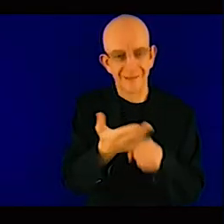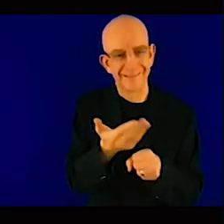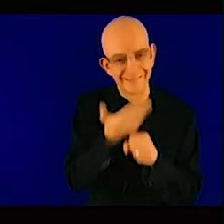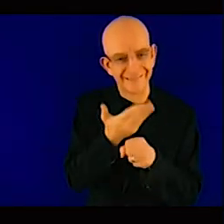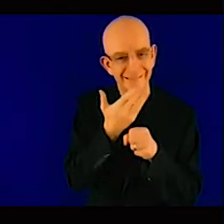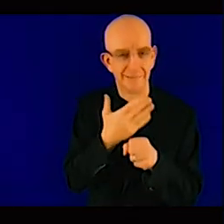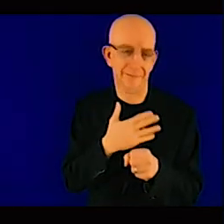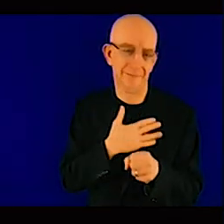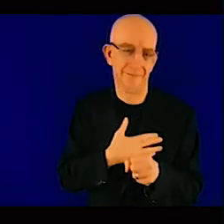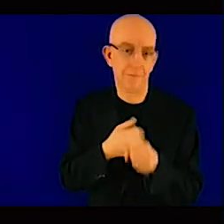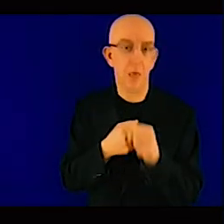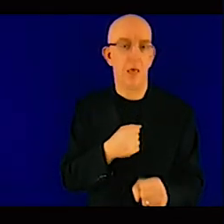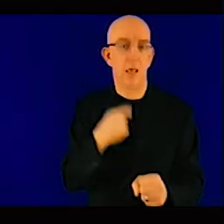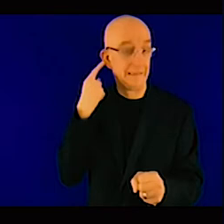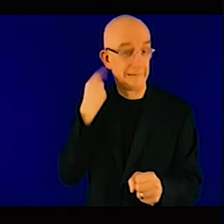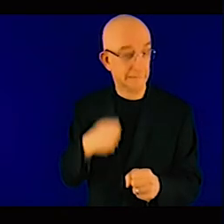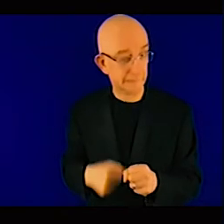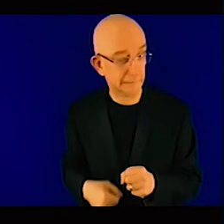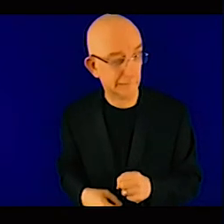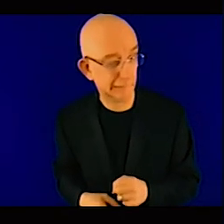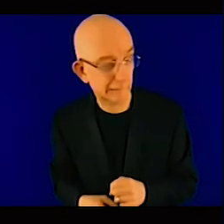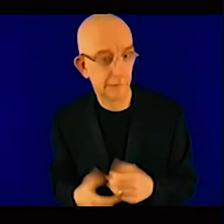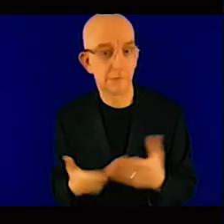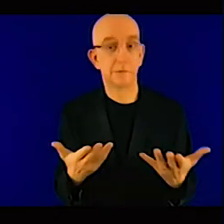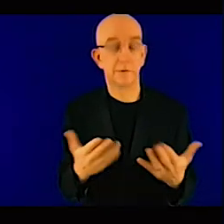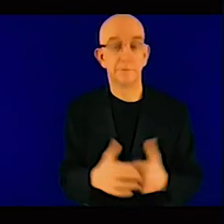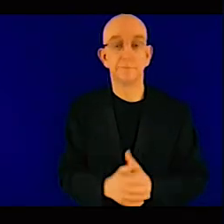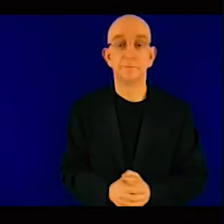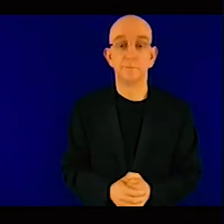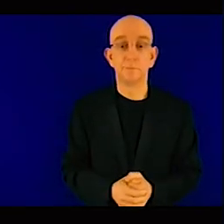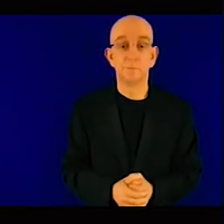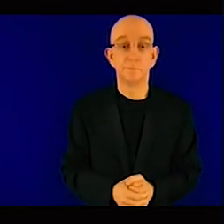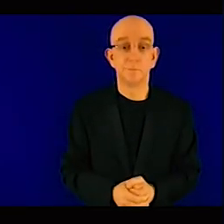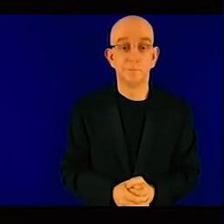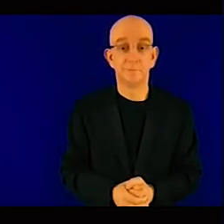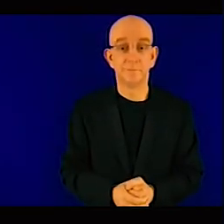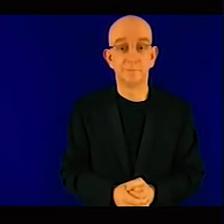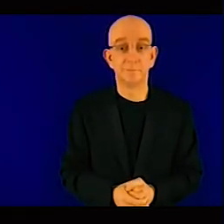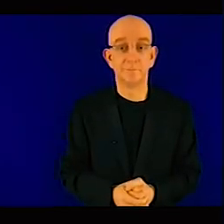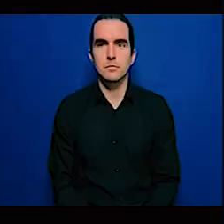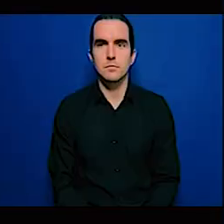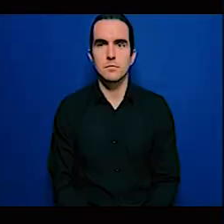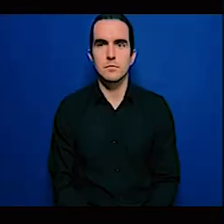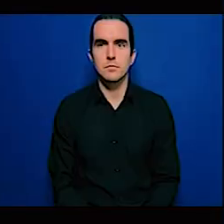okay okay thank you for